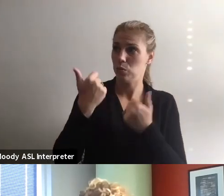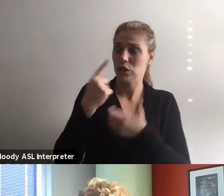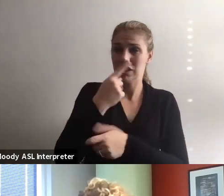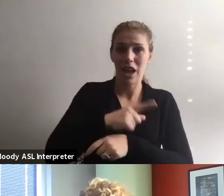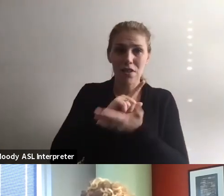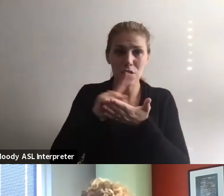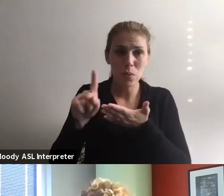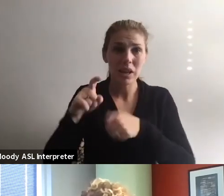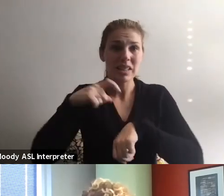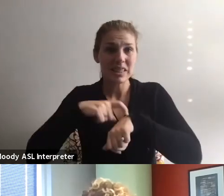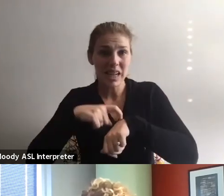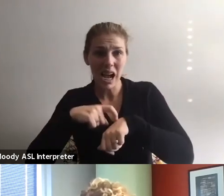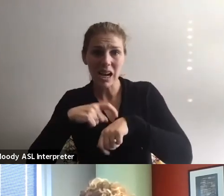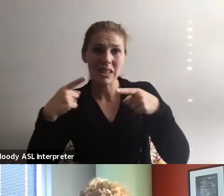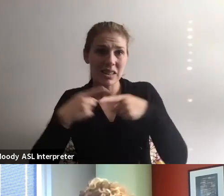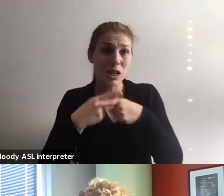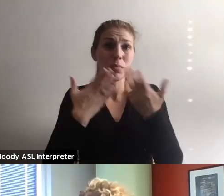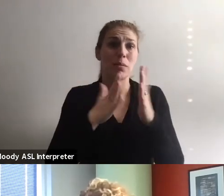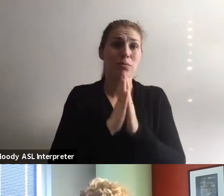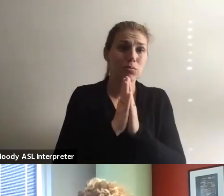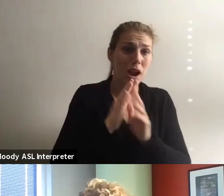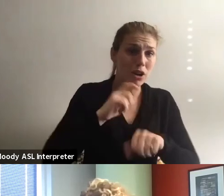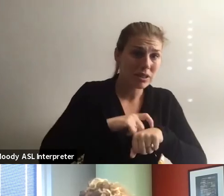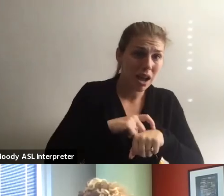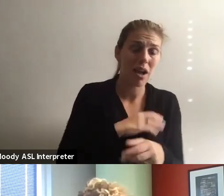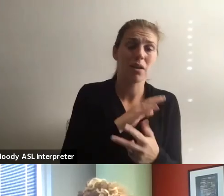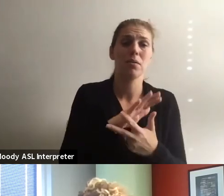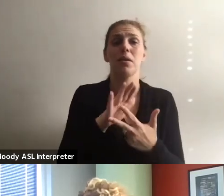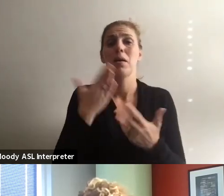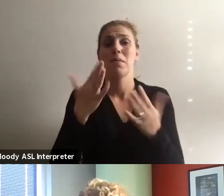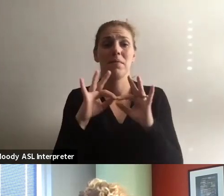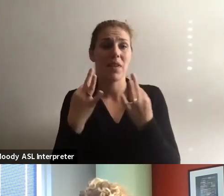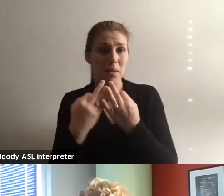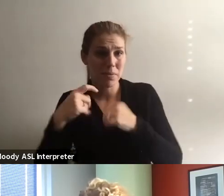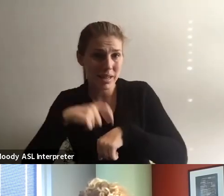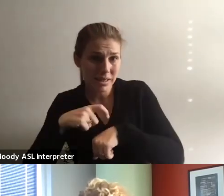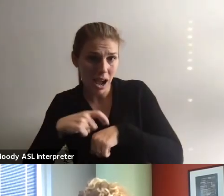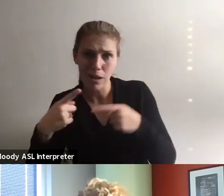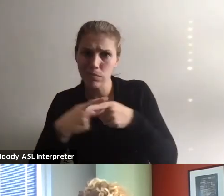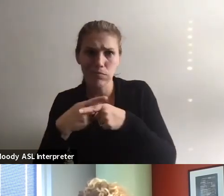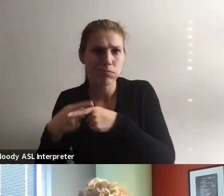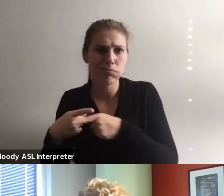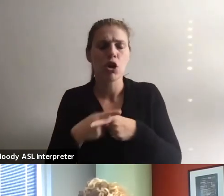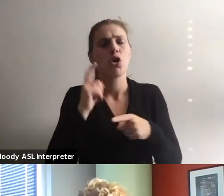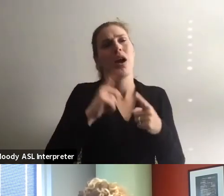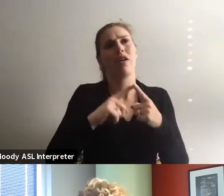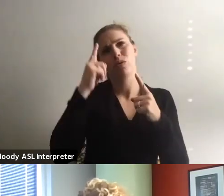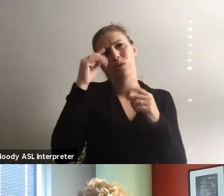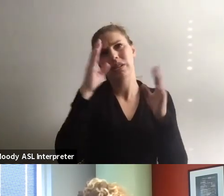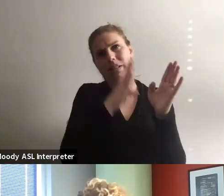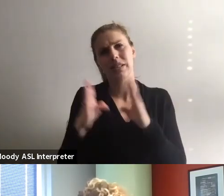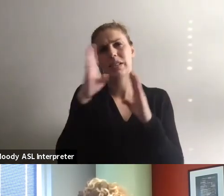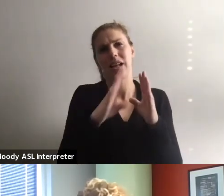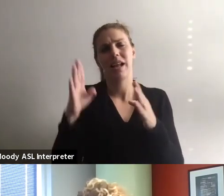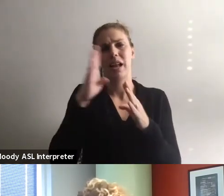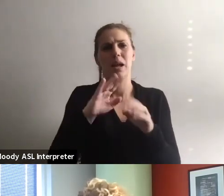and the time it could be prayer time. It could be, um, you know, family time as well, you know, so there's so many things that you're going to start